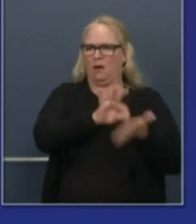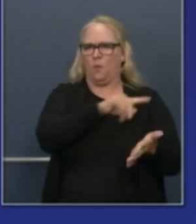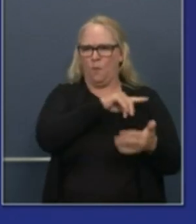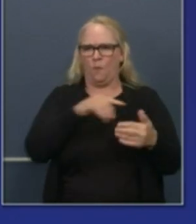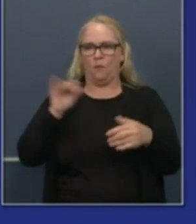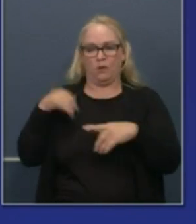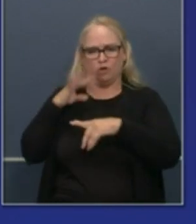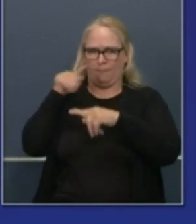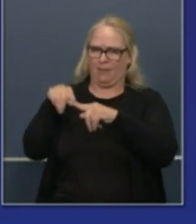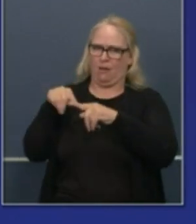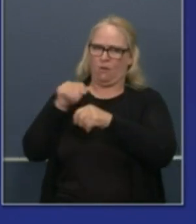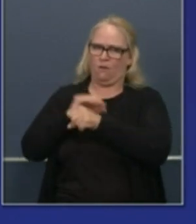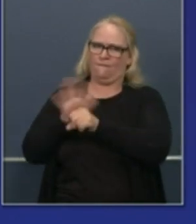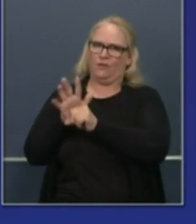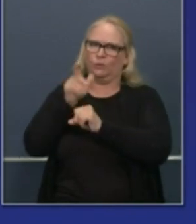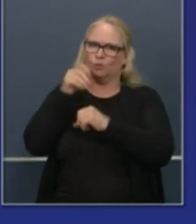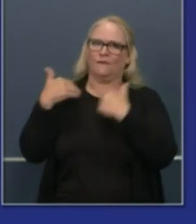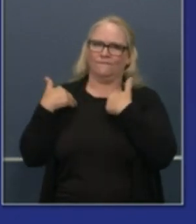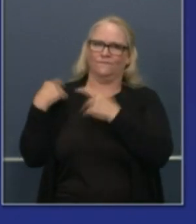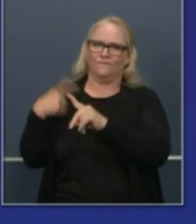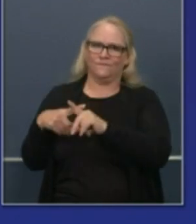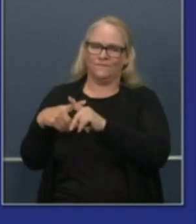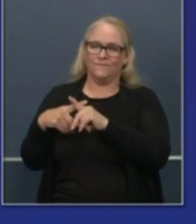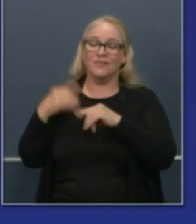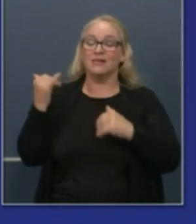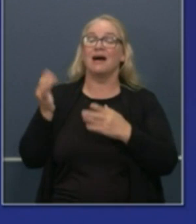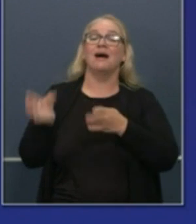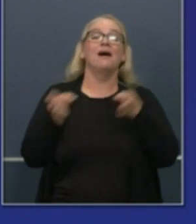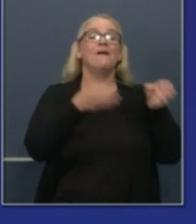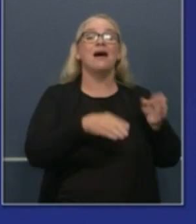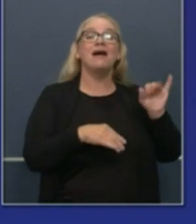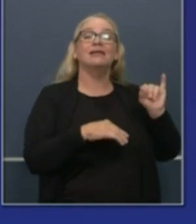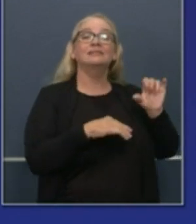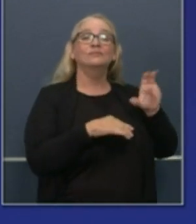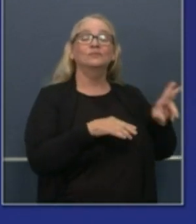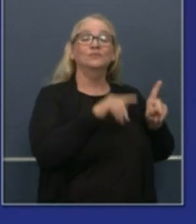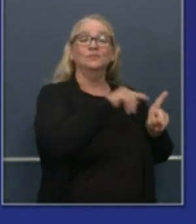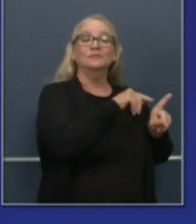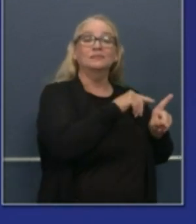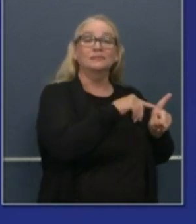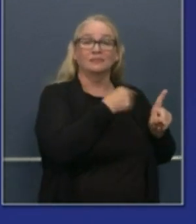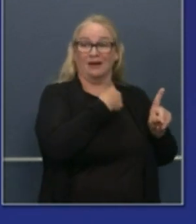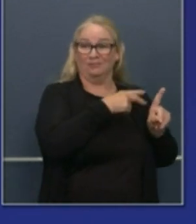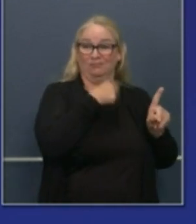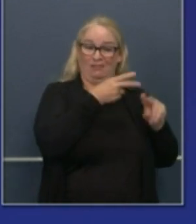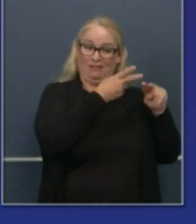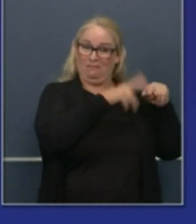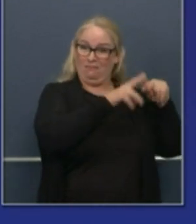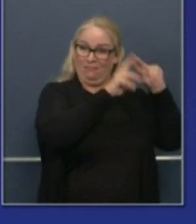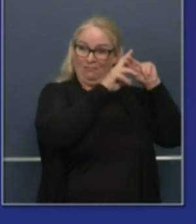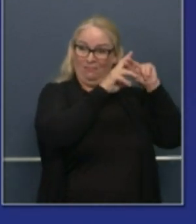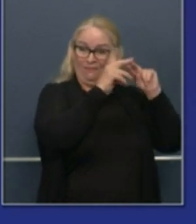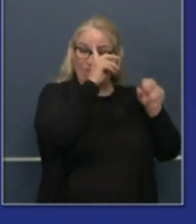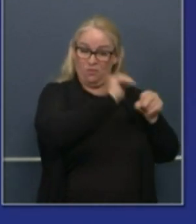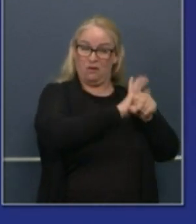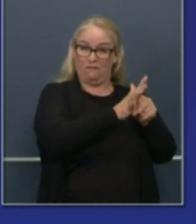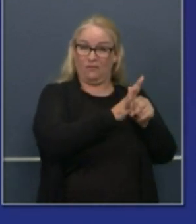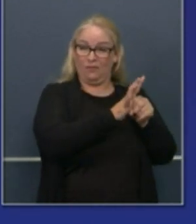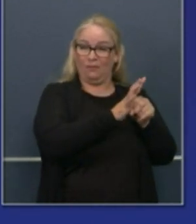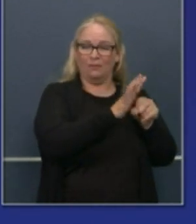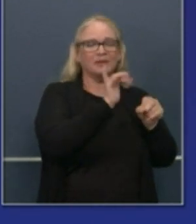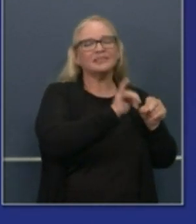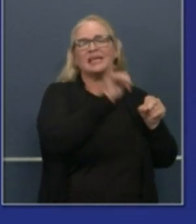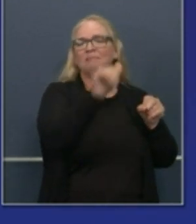capacity. ICUs again hospitalization numbers go up and variable you'll see ICU admission increases